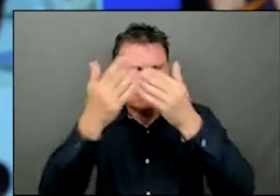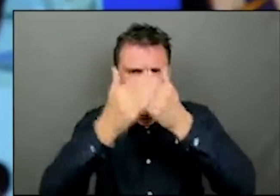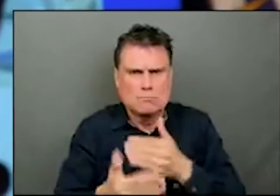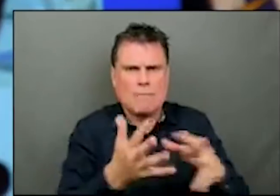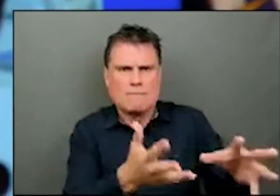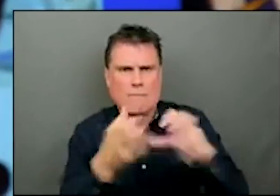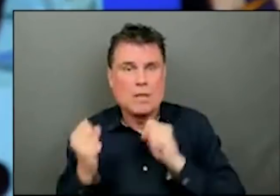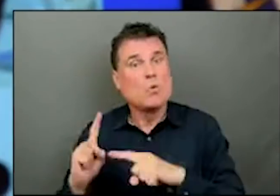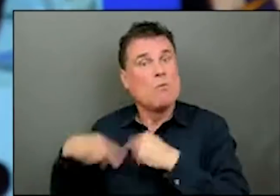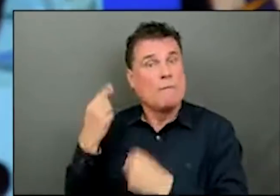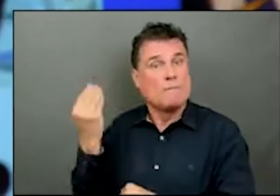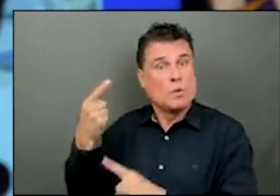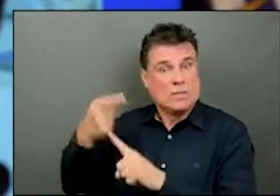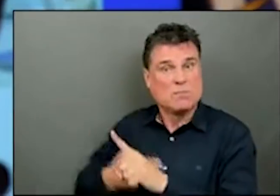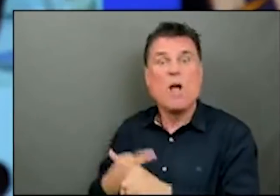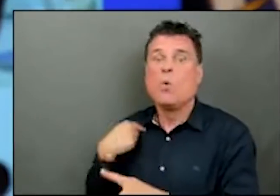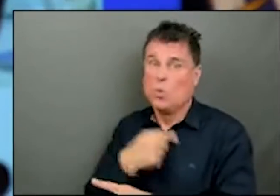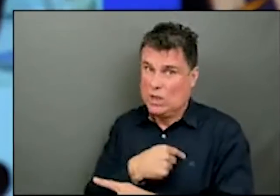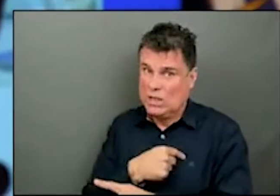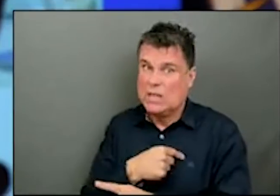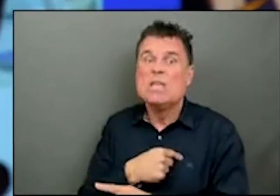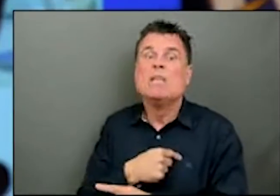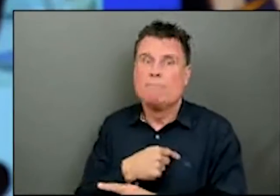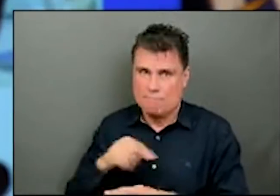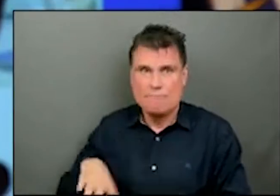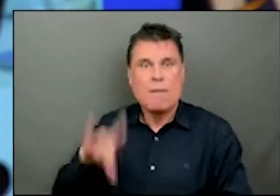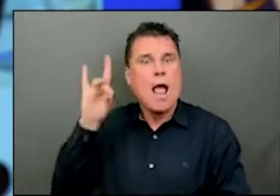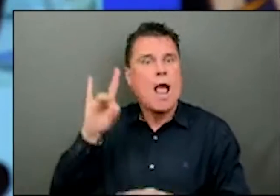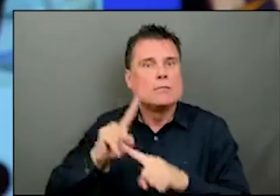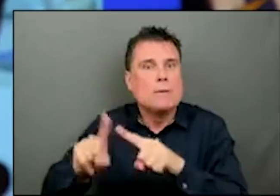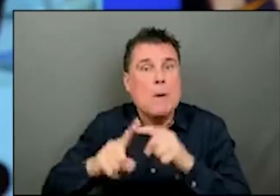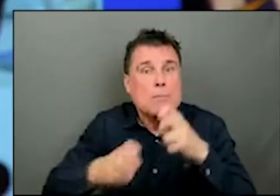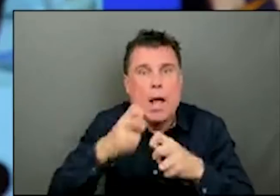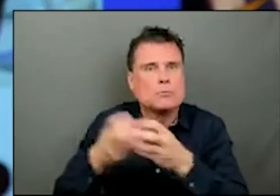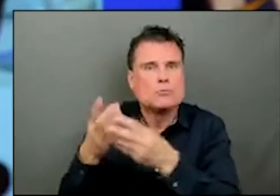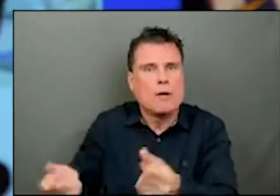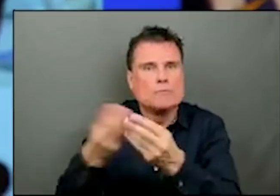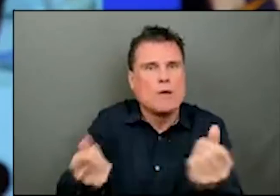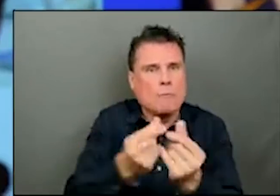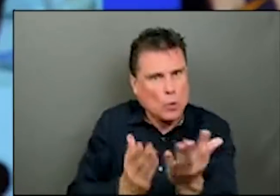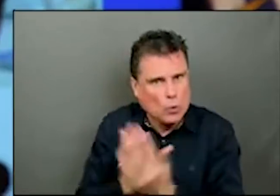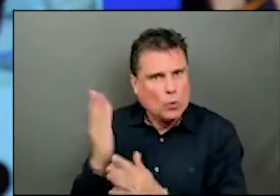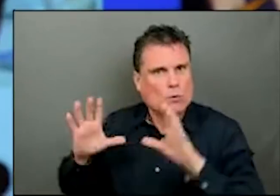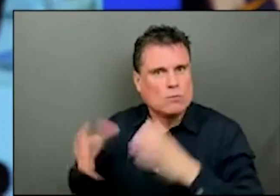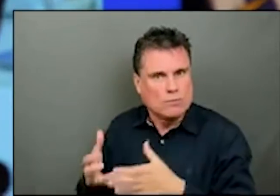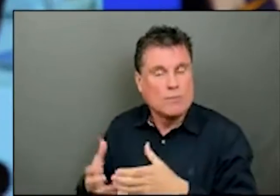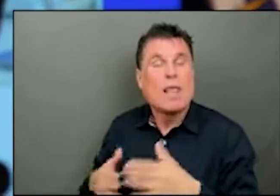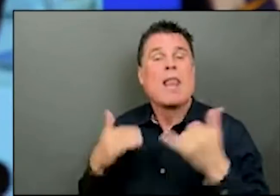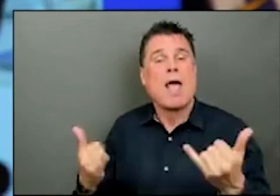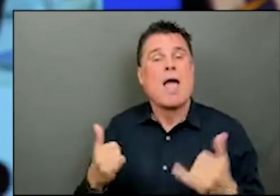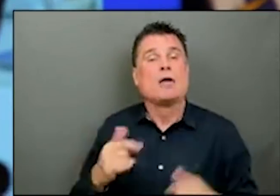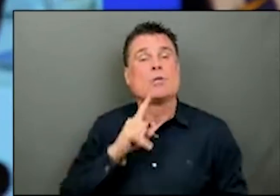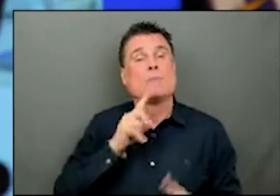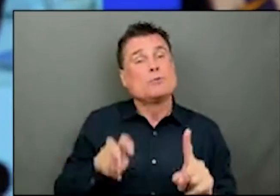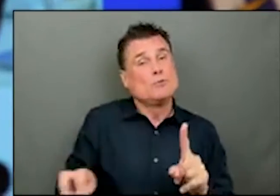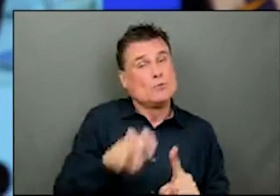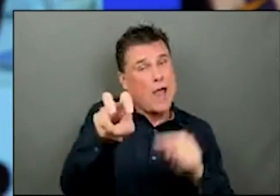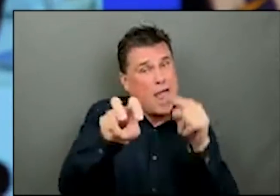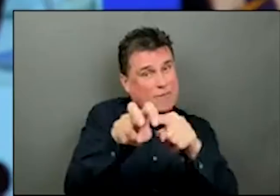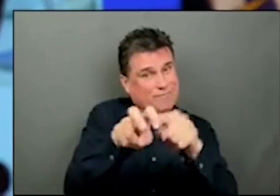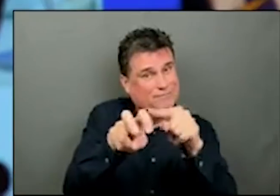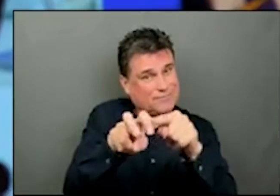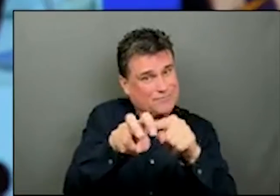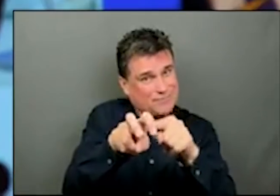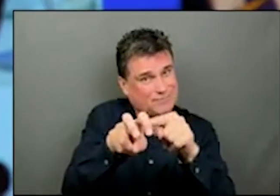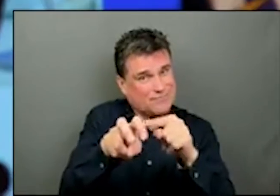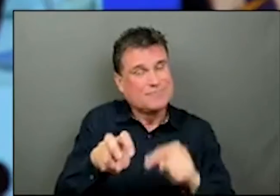way for all of us to get through this. And on the issue of interprovincial travel, my view is the best course